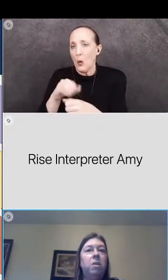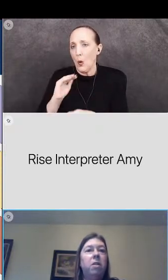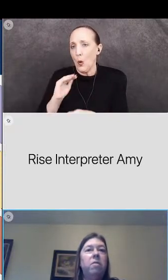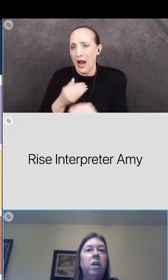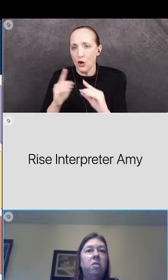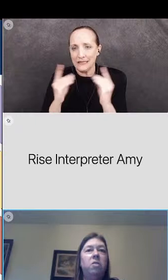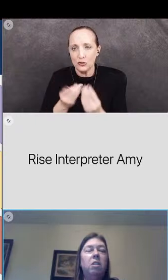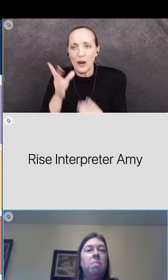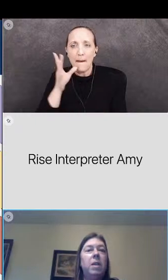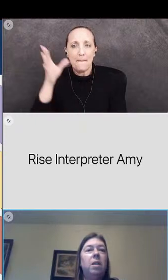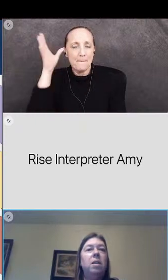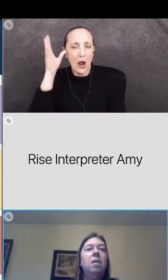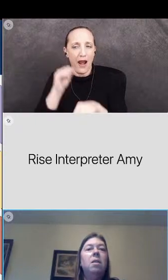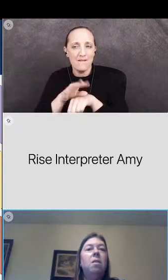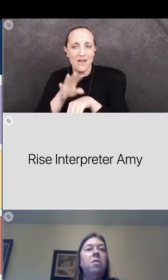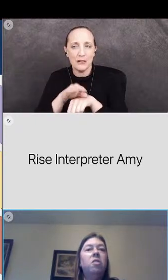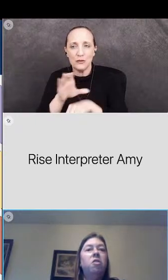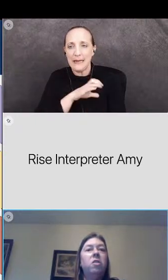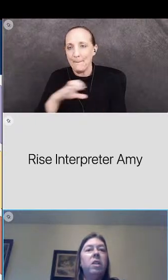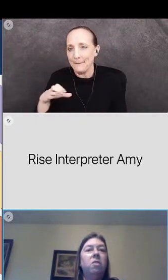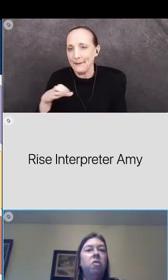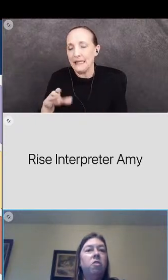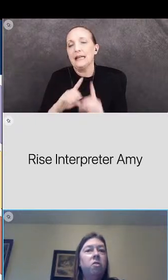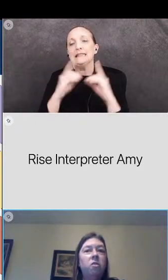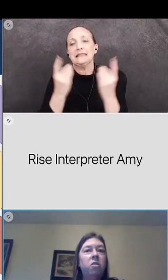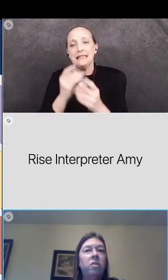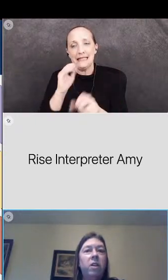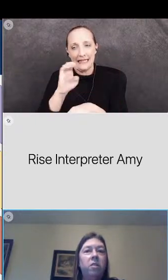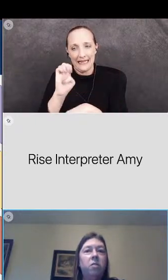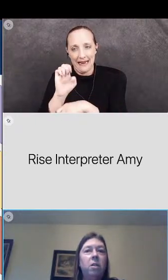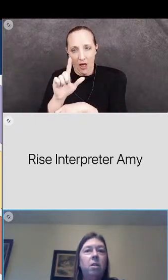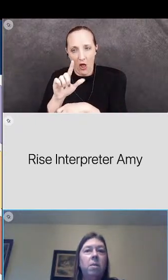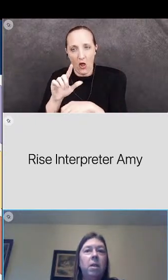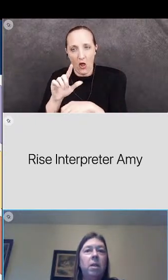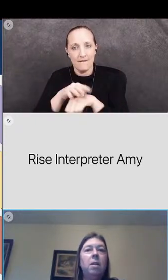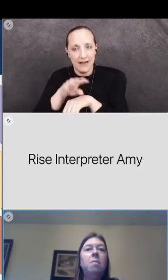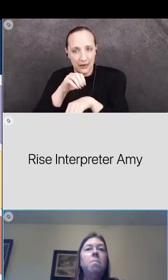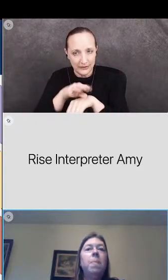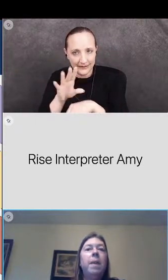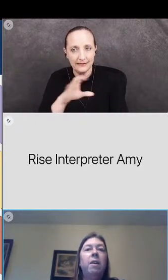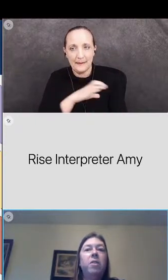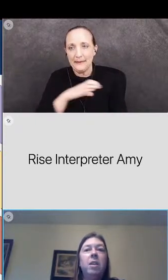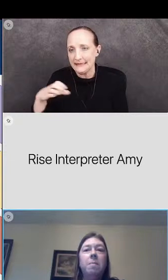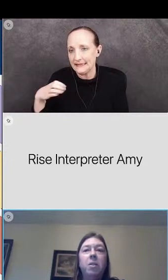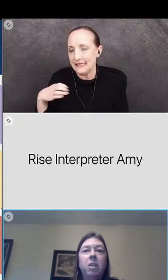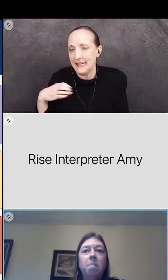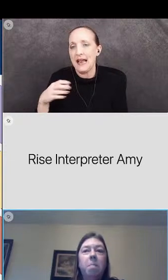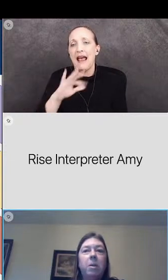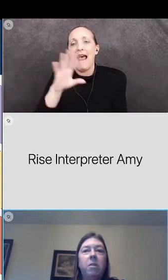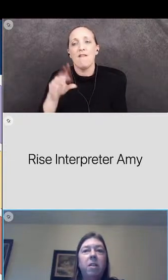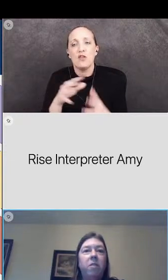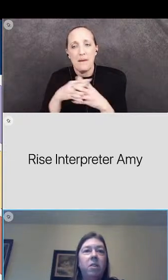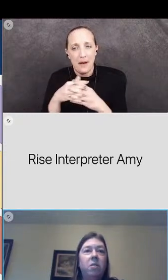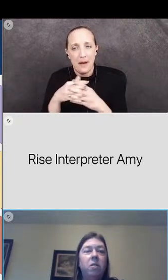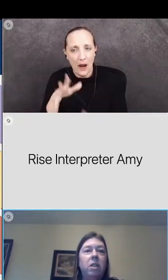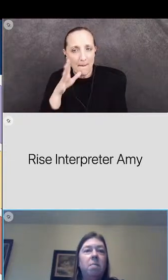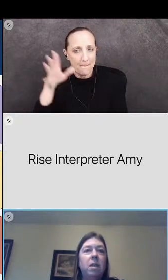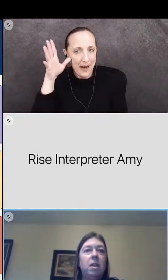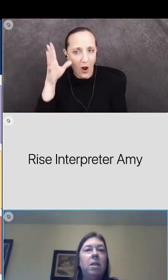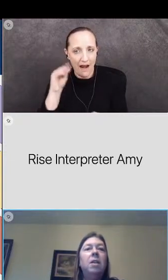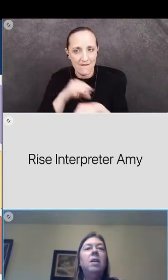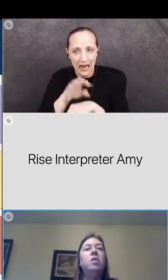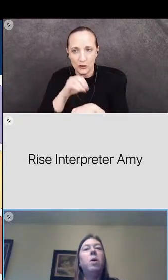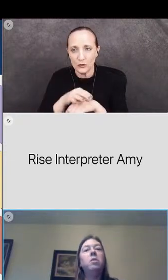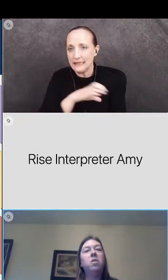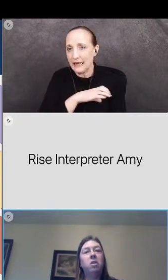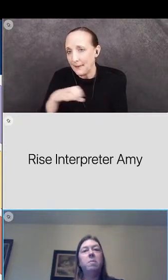district parent advisory committee our district english learner advisory committee african-american parent advisory